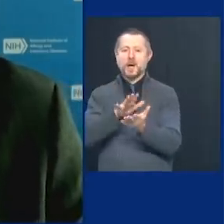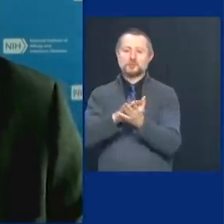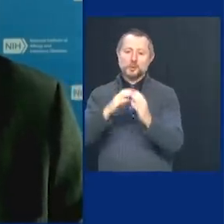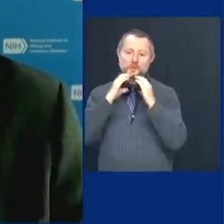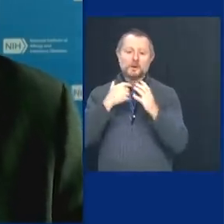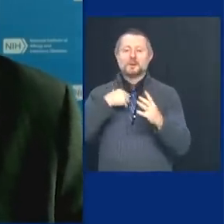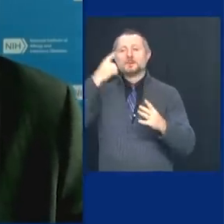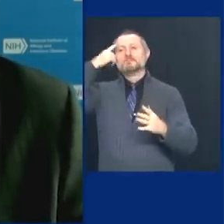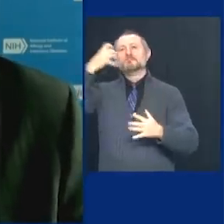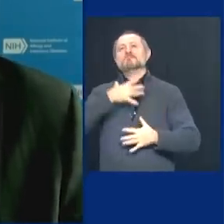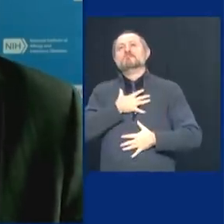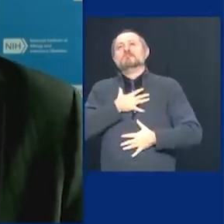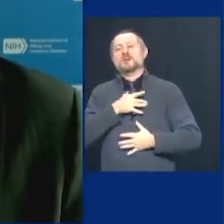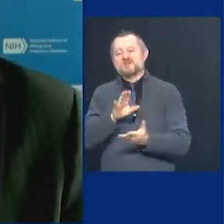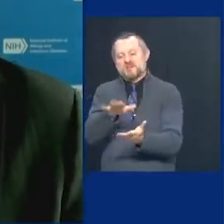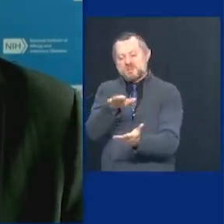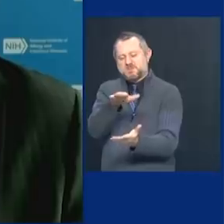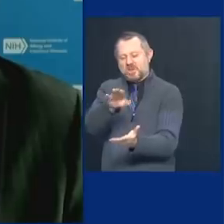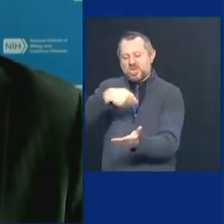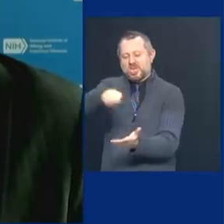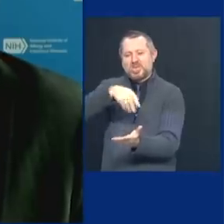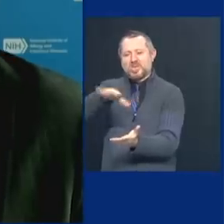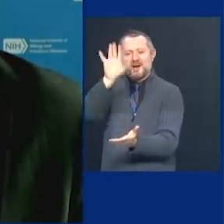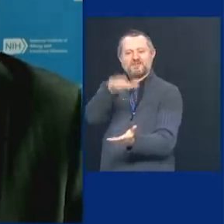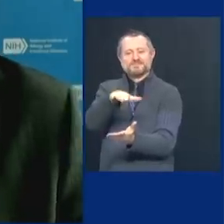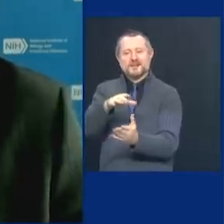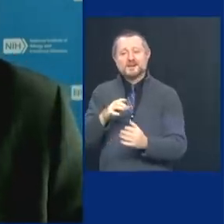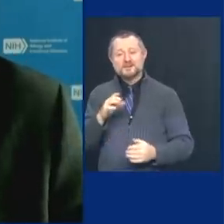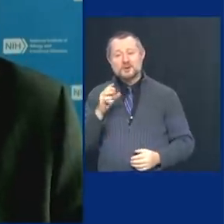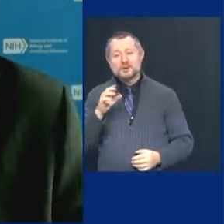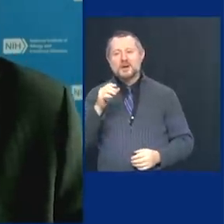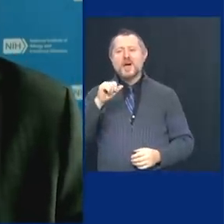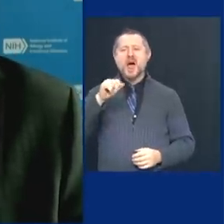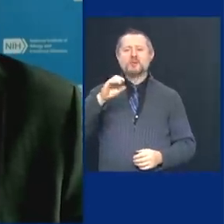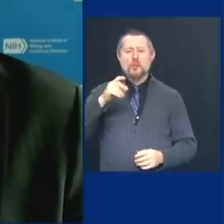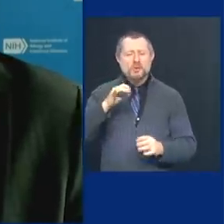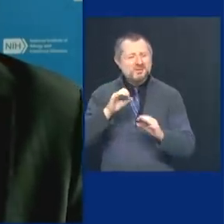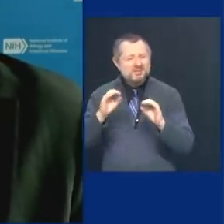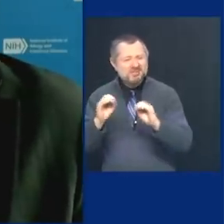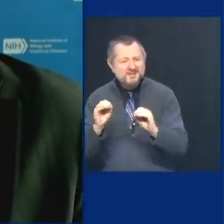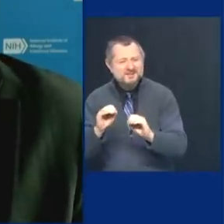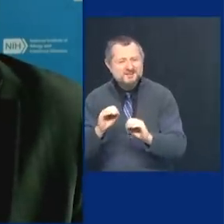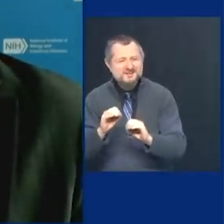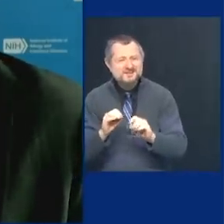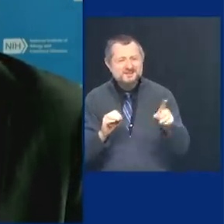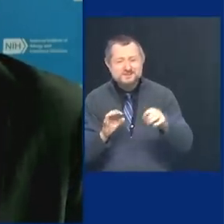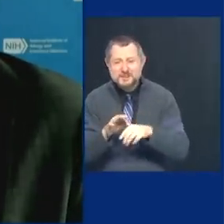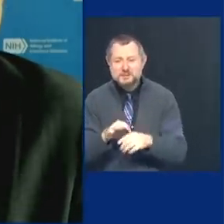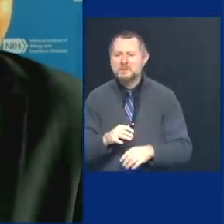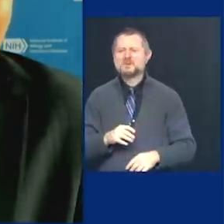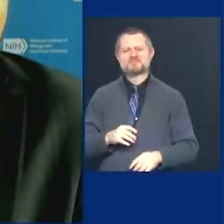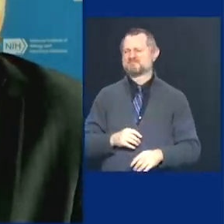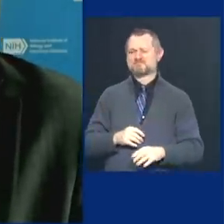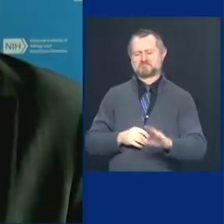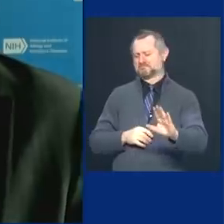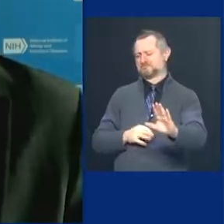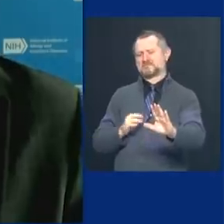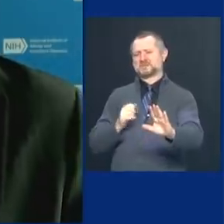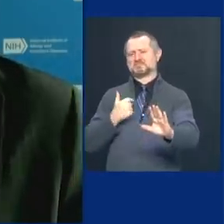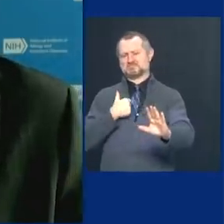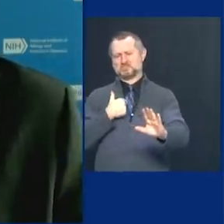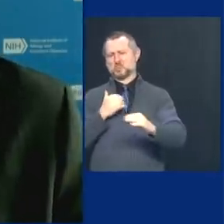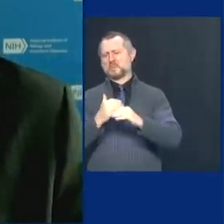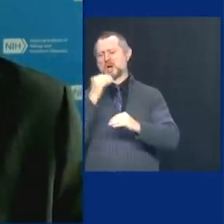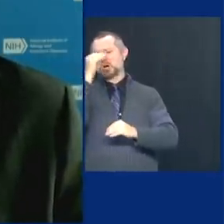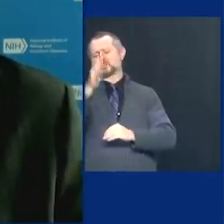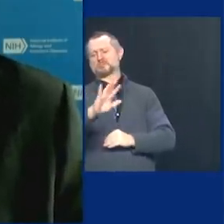right. So no cannolis, no meatballs, no Nathan's hot I don't want to overdo it. I don't want to overstate my